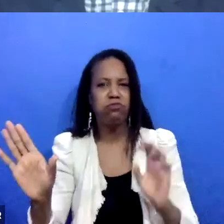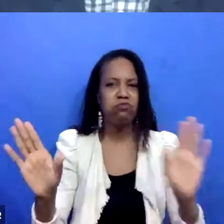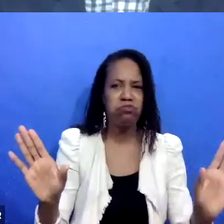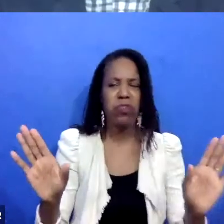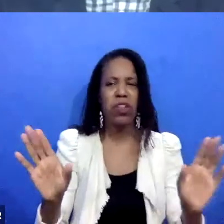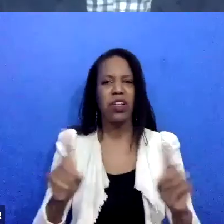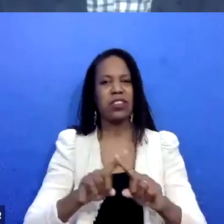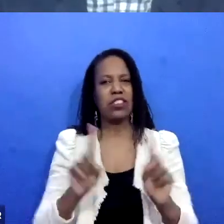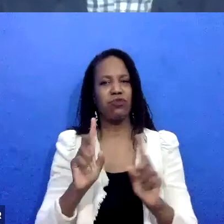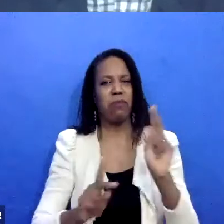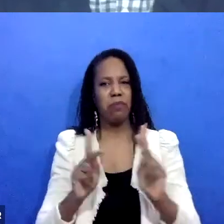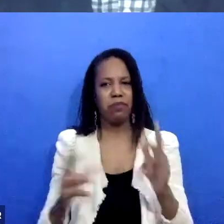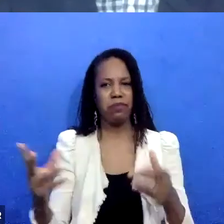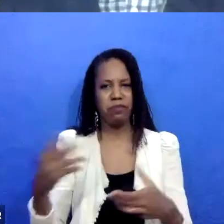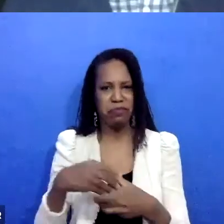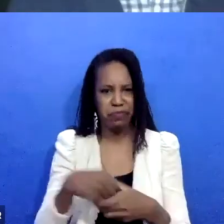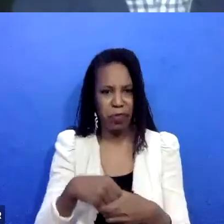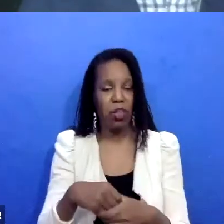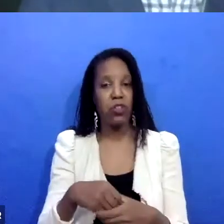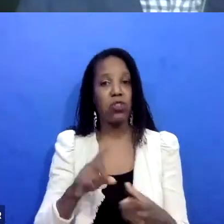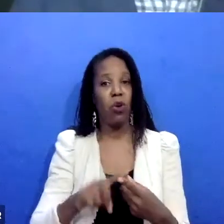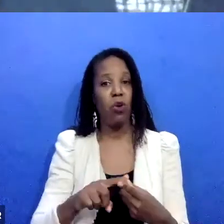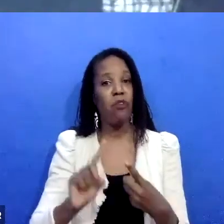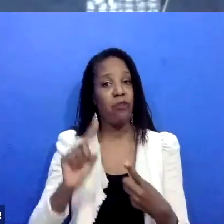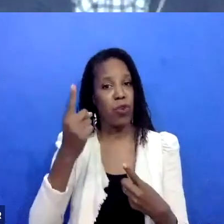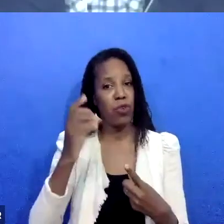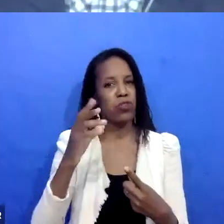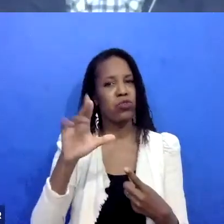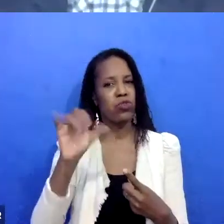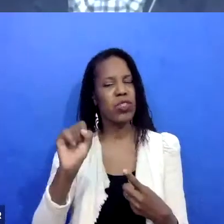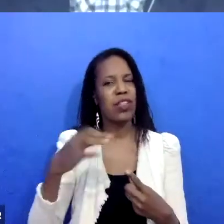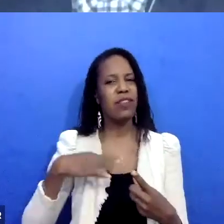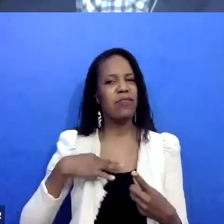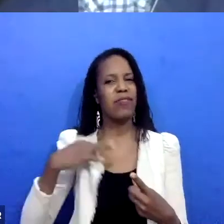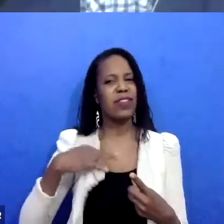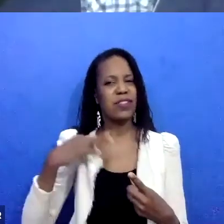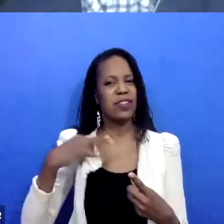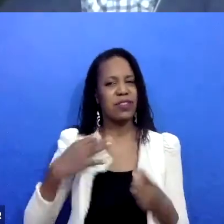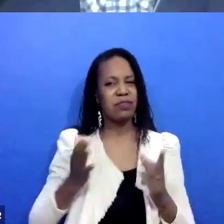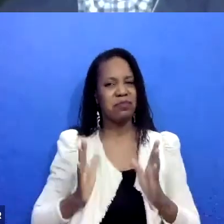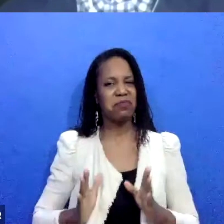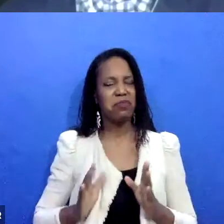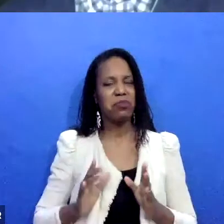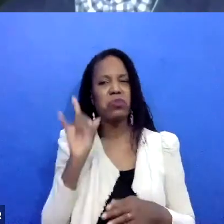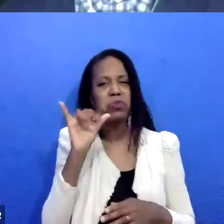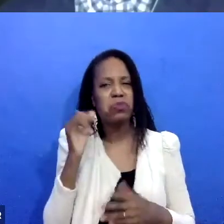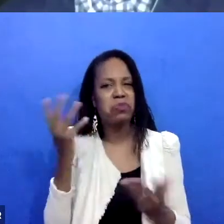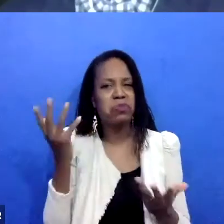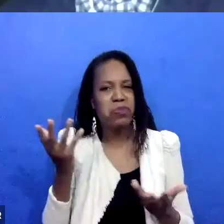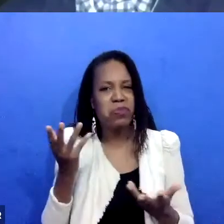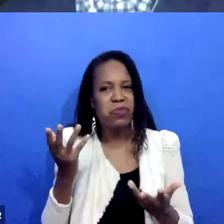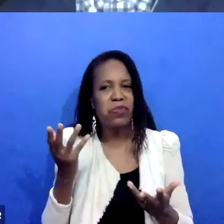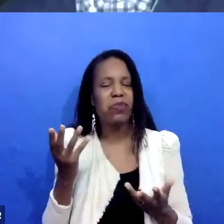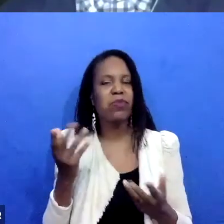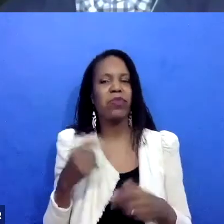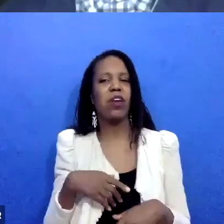do you look for anything in the volunteers? Um, and maybe what's the philosophy behind that? Uh, likewise, Sujata, I'm wondering